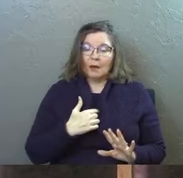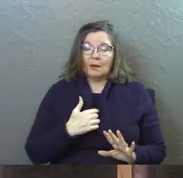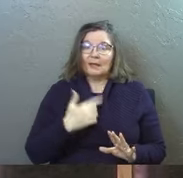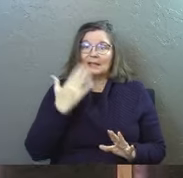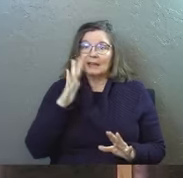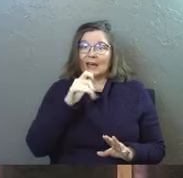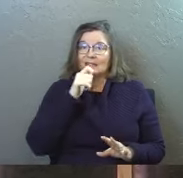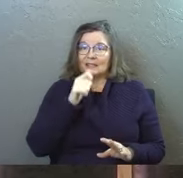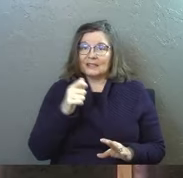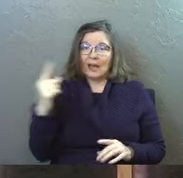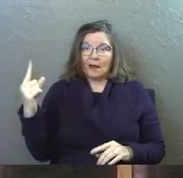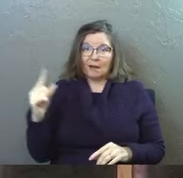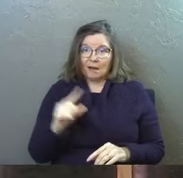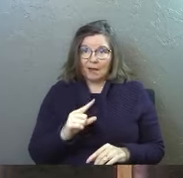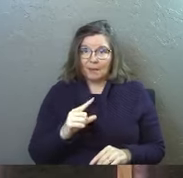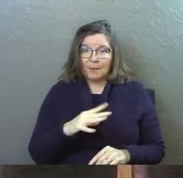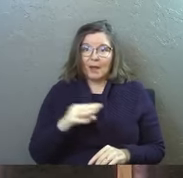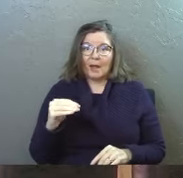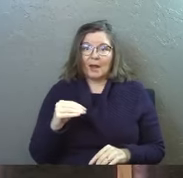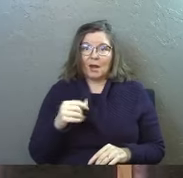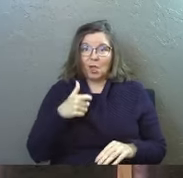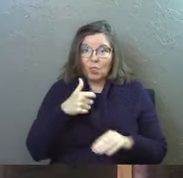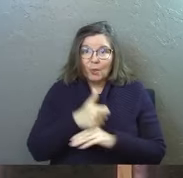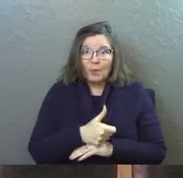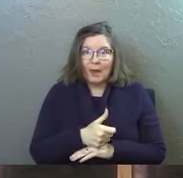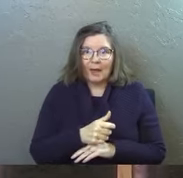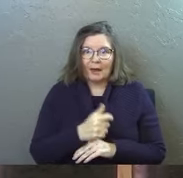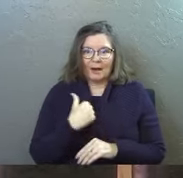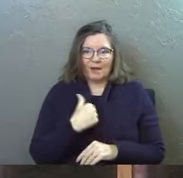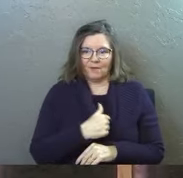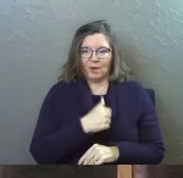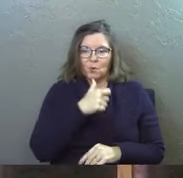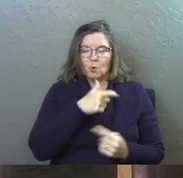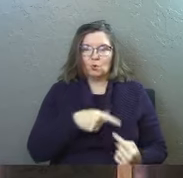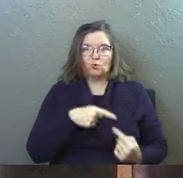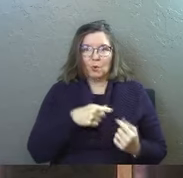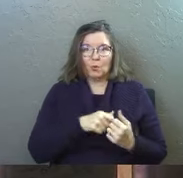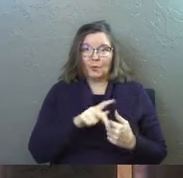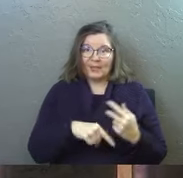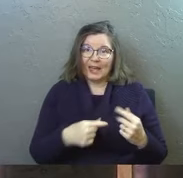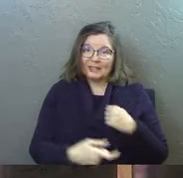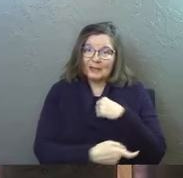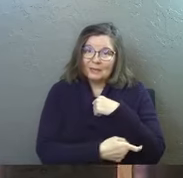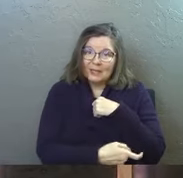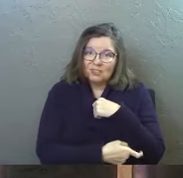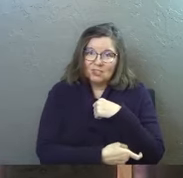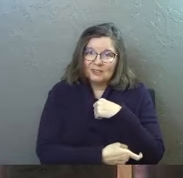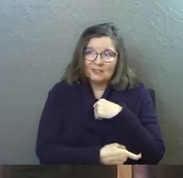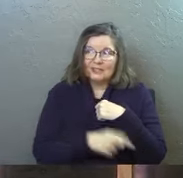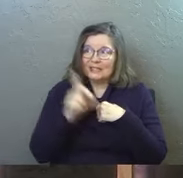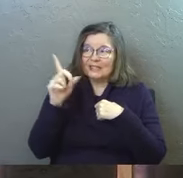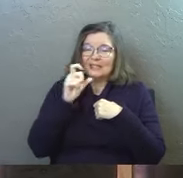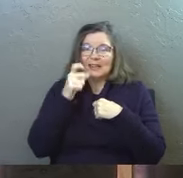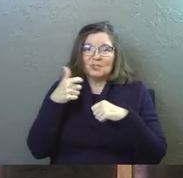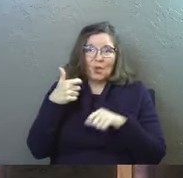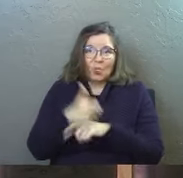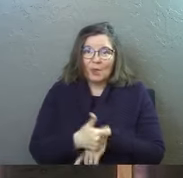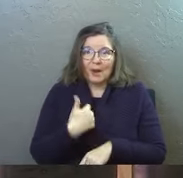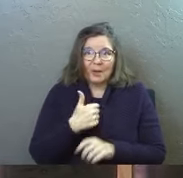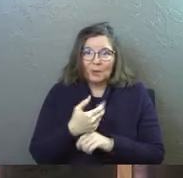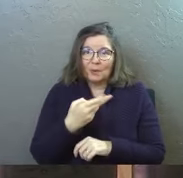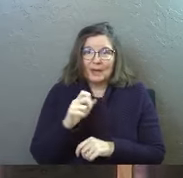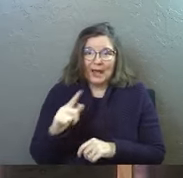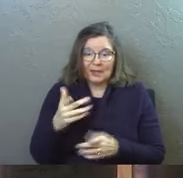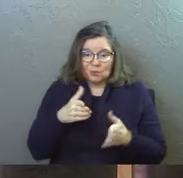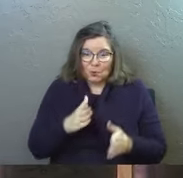God does not come and threaten those of us that struggle with that temptation. He does not threaten us with